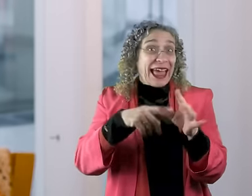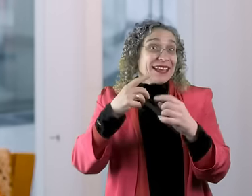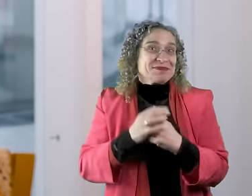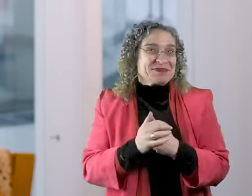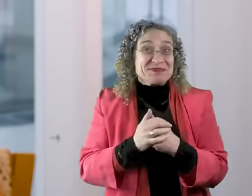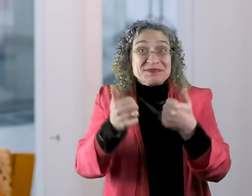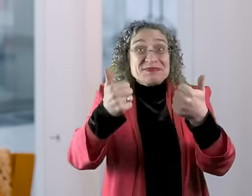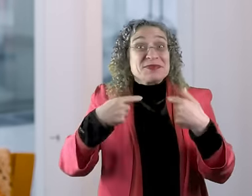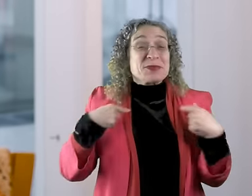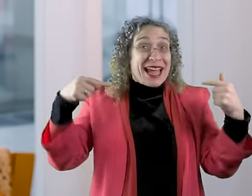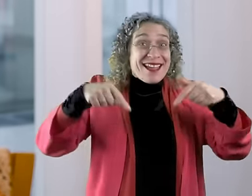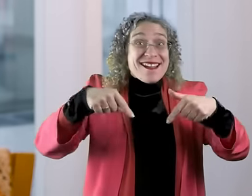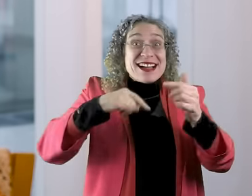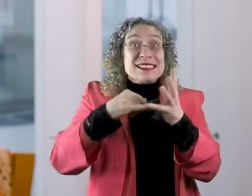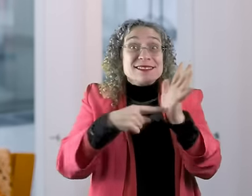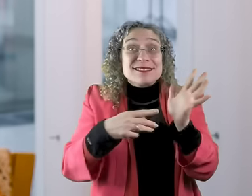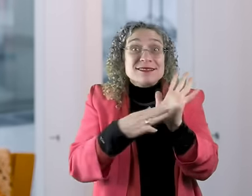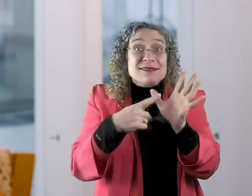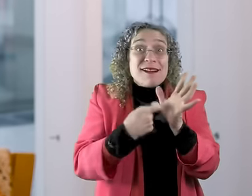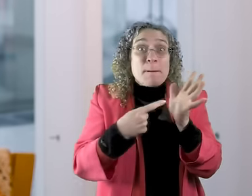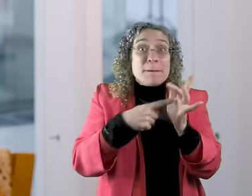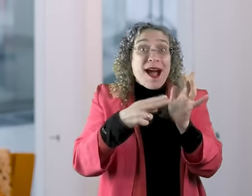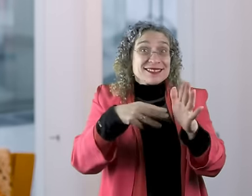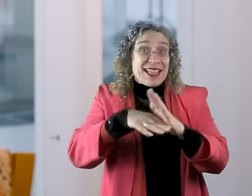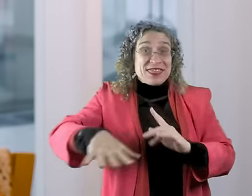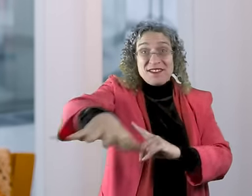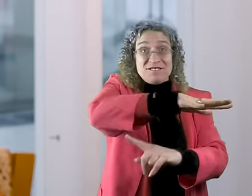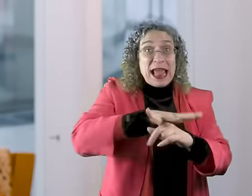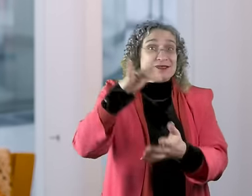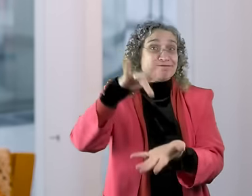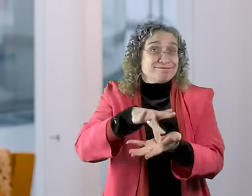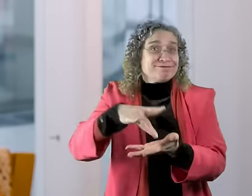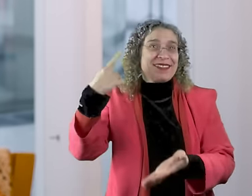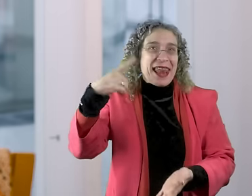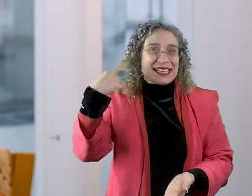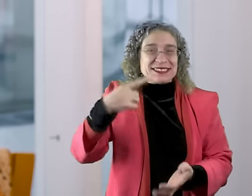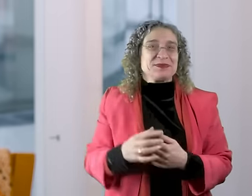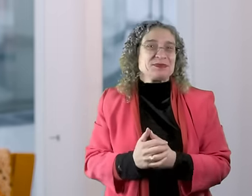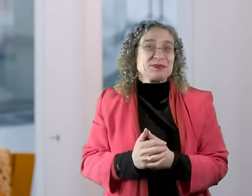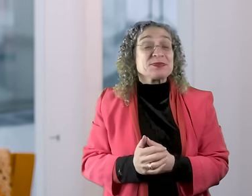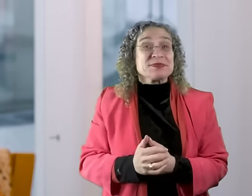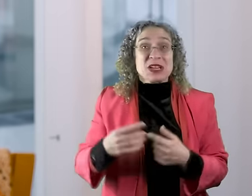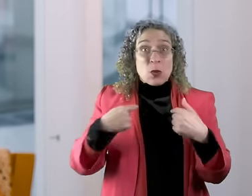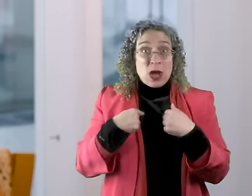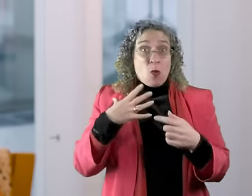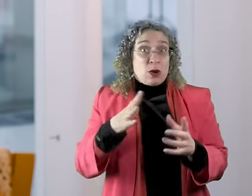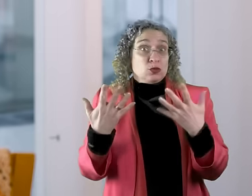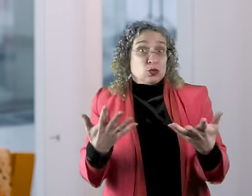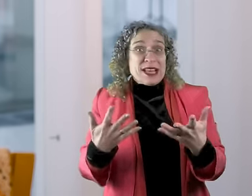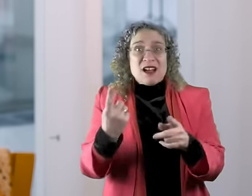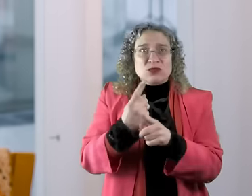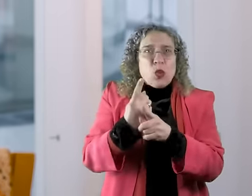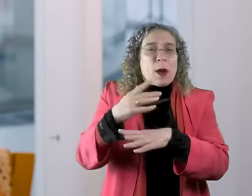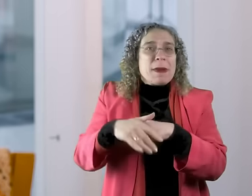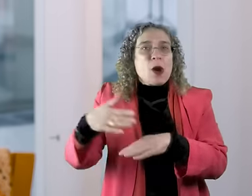Sheard and we're here at St Martin in the Fields, a parish church at the heart of London. In today's service we will be reflecting